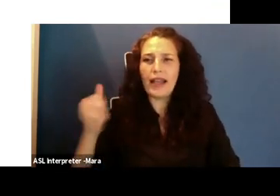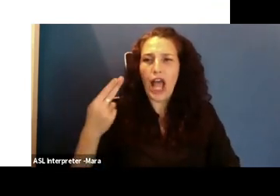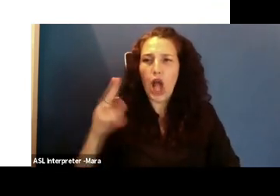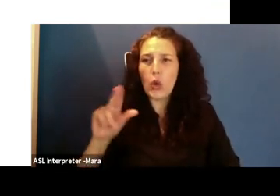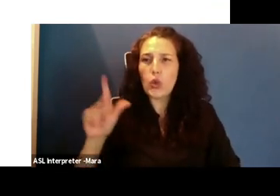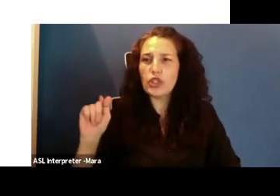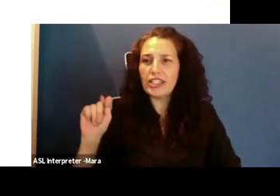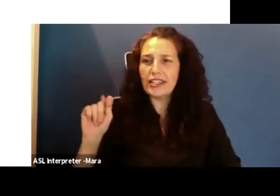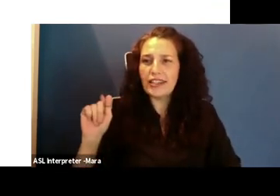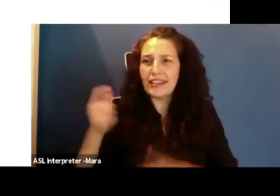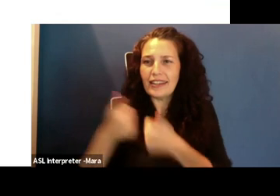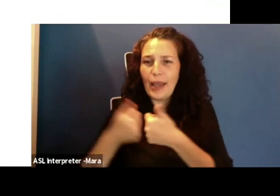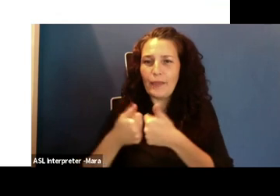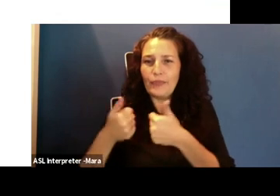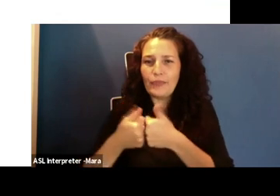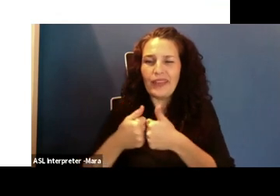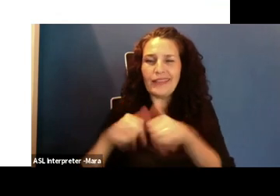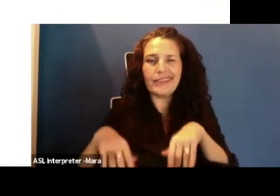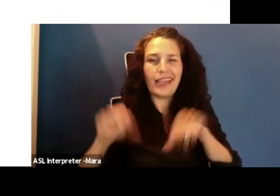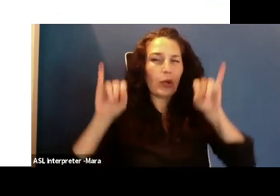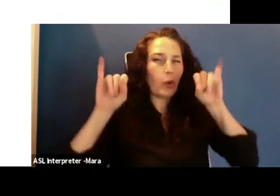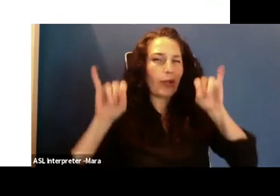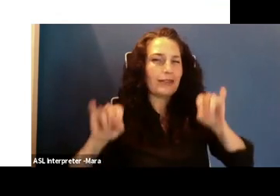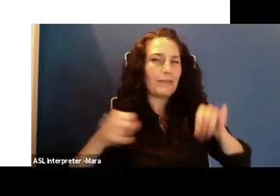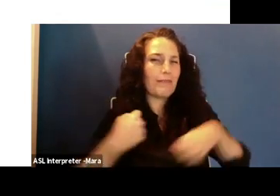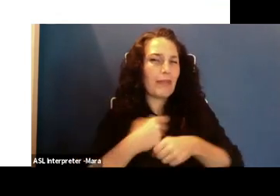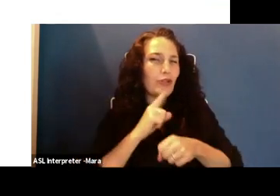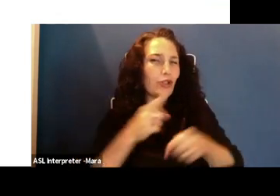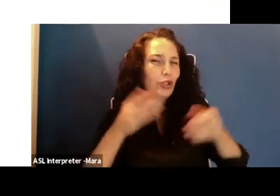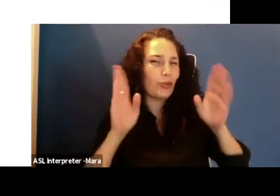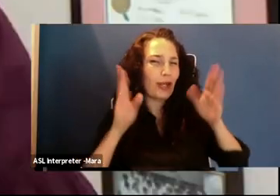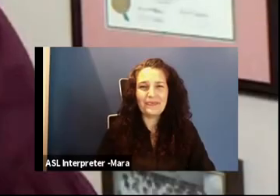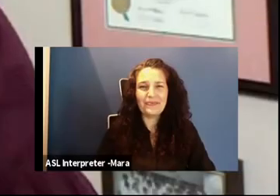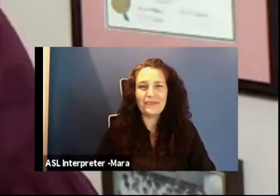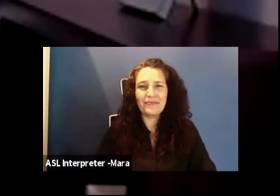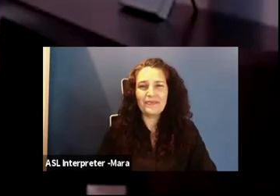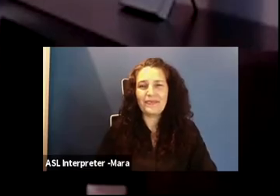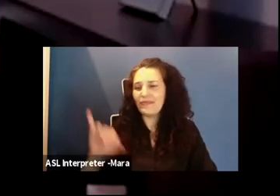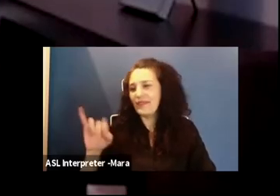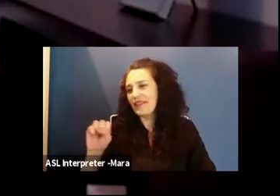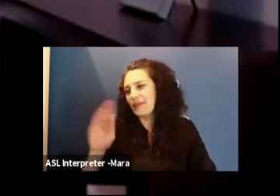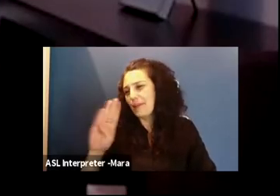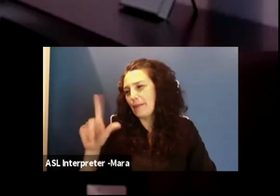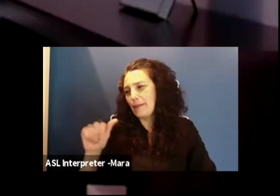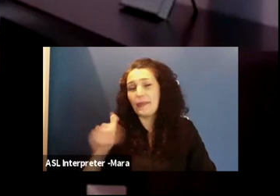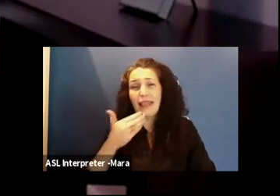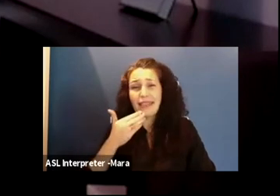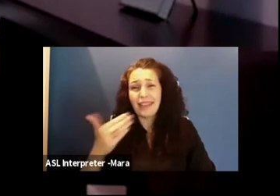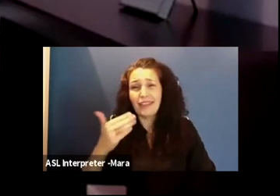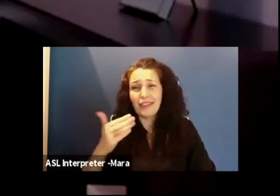paying attention to my talk today. And that's the educator in me. Thank you all so much. Thank you for such an empowering